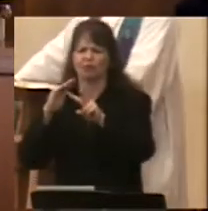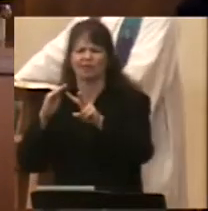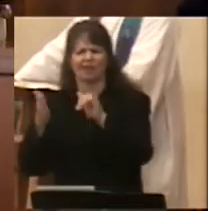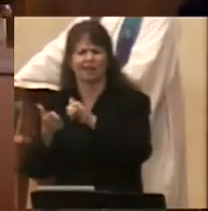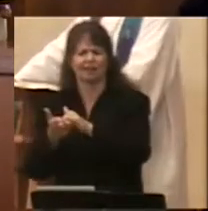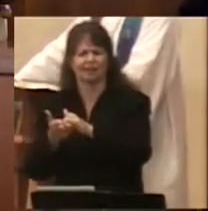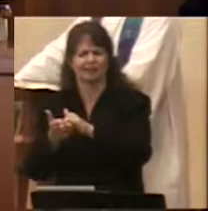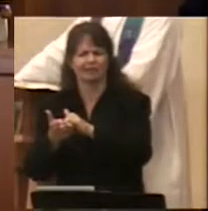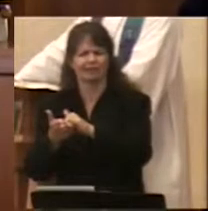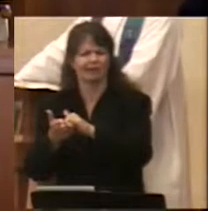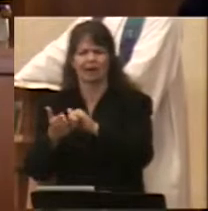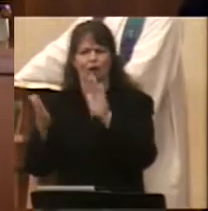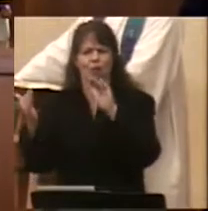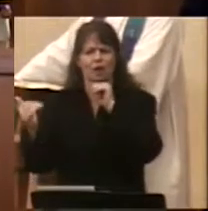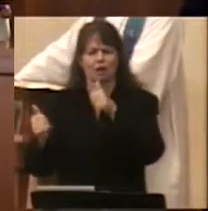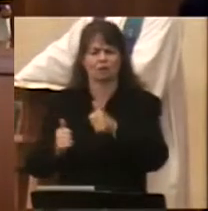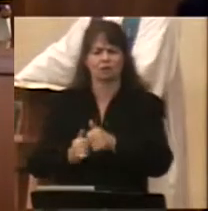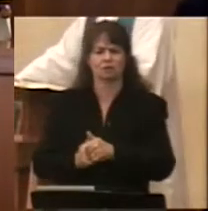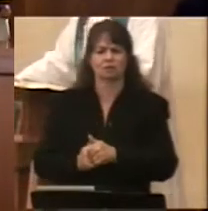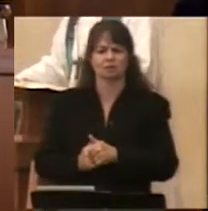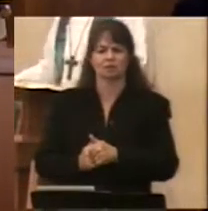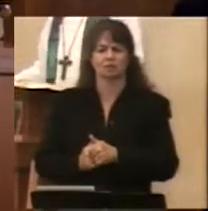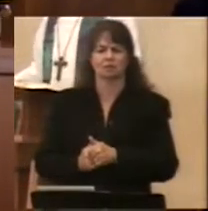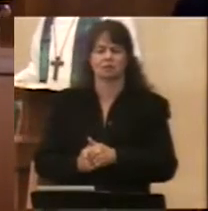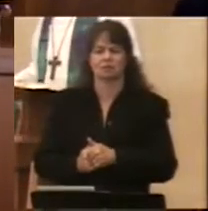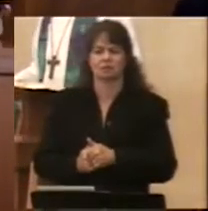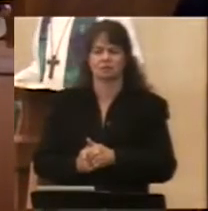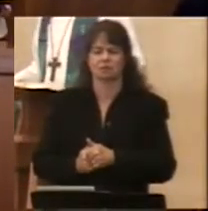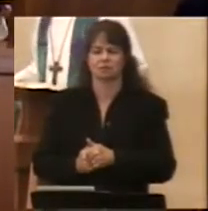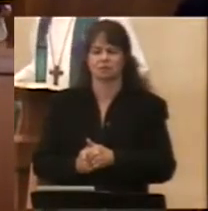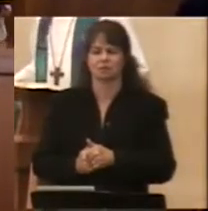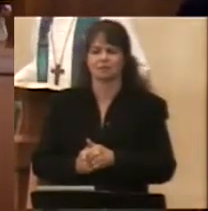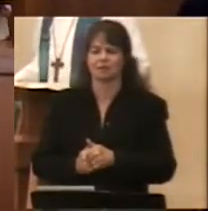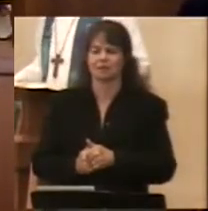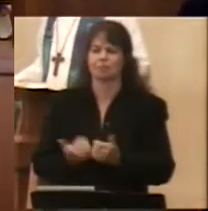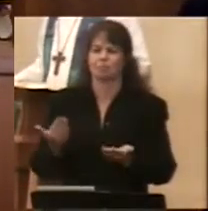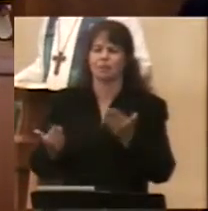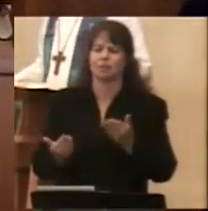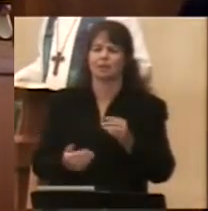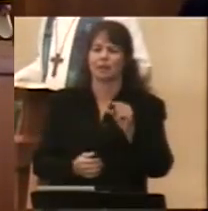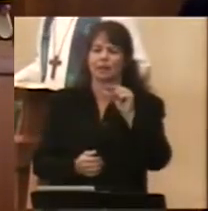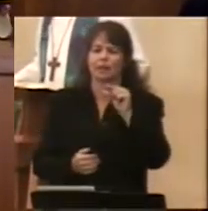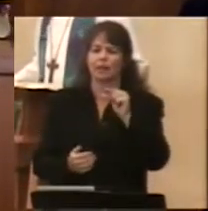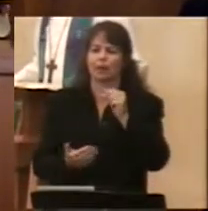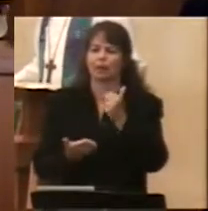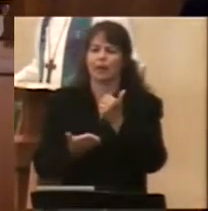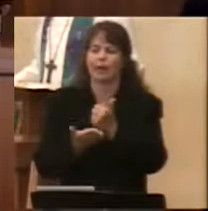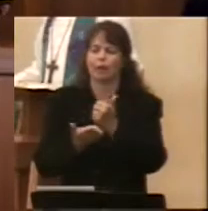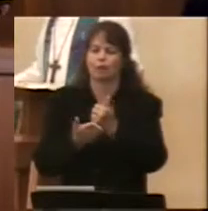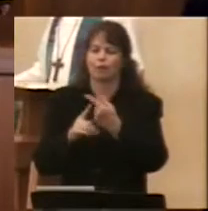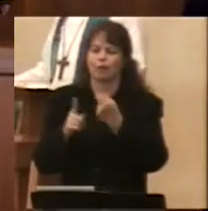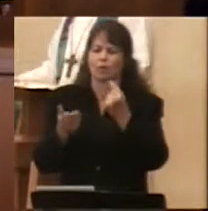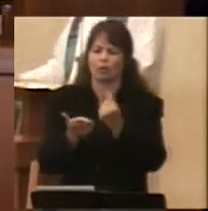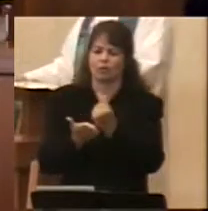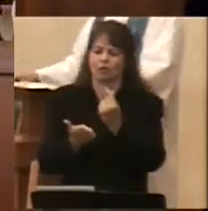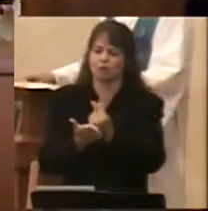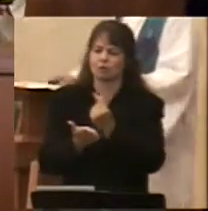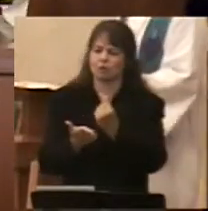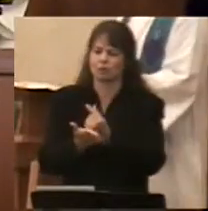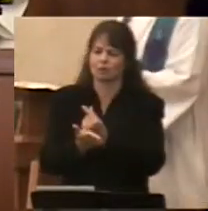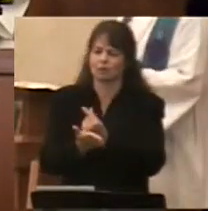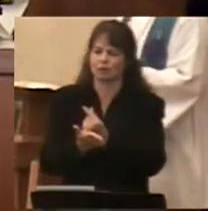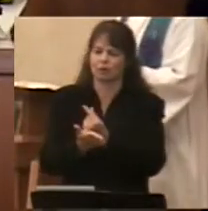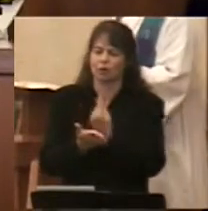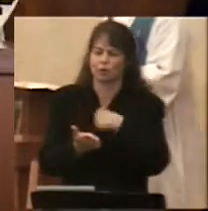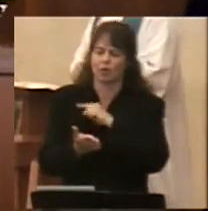And we might hope that there is something, a little help from the Gospels. We might think that, and so we